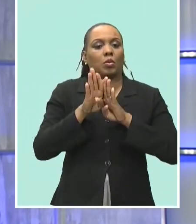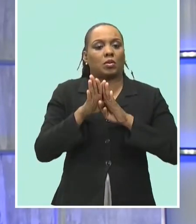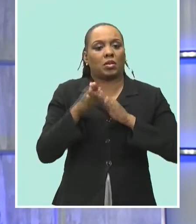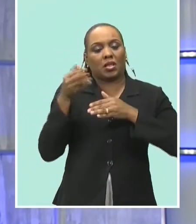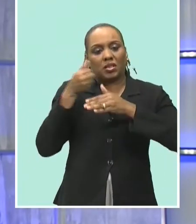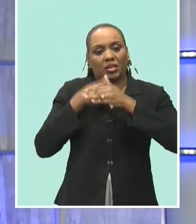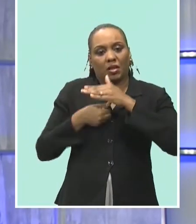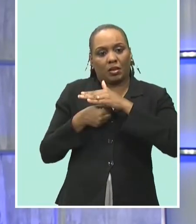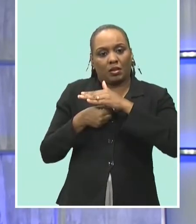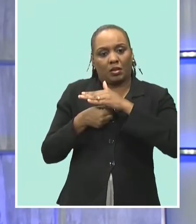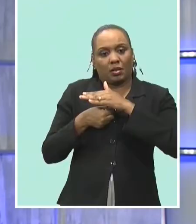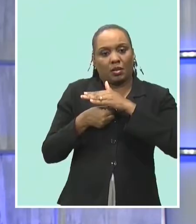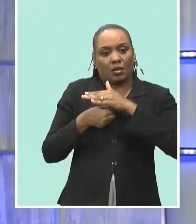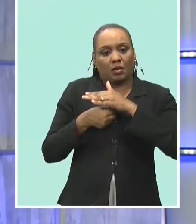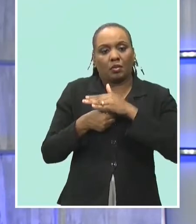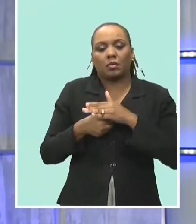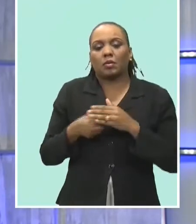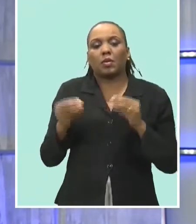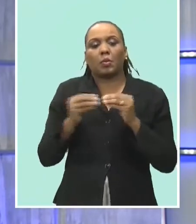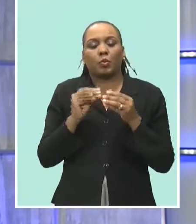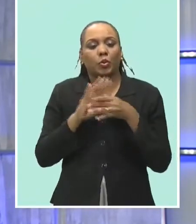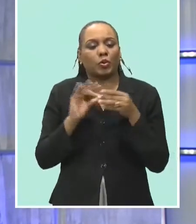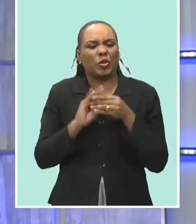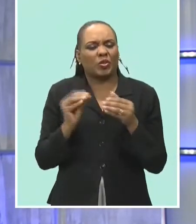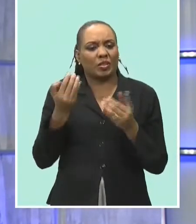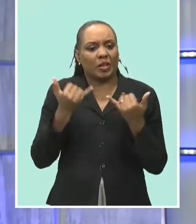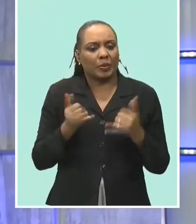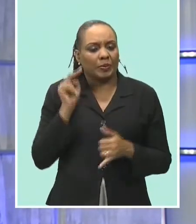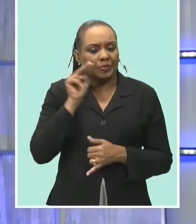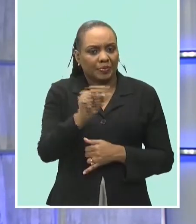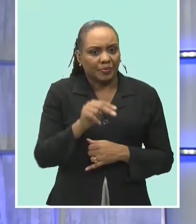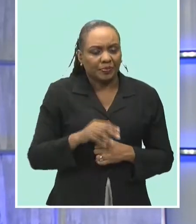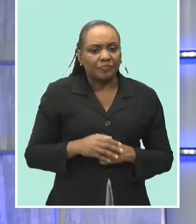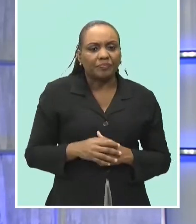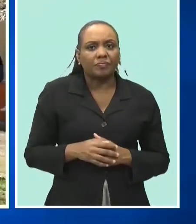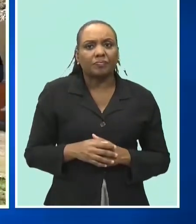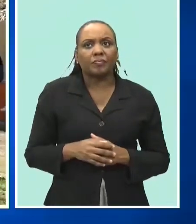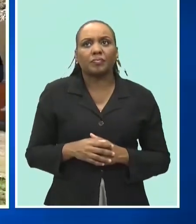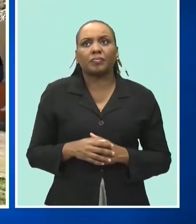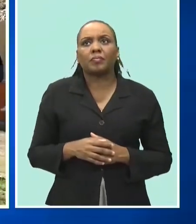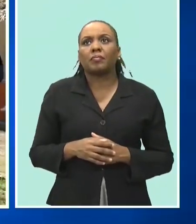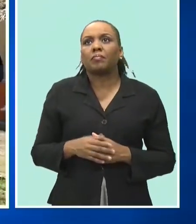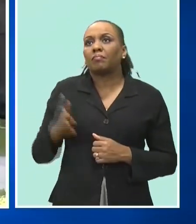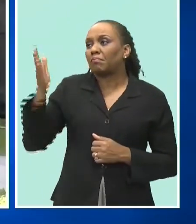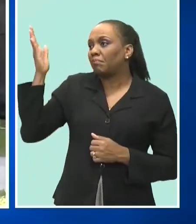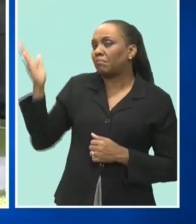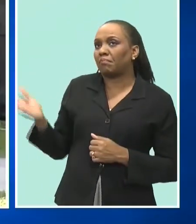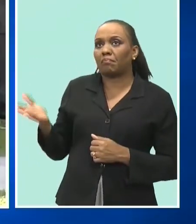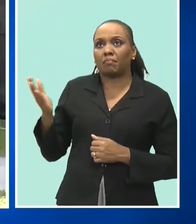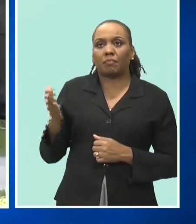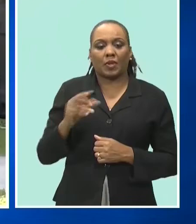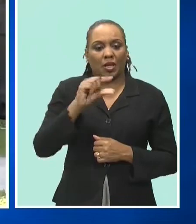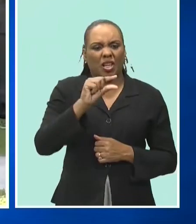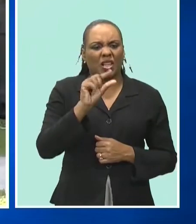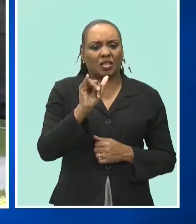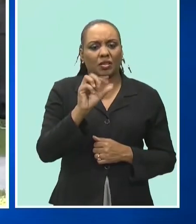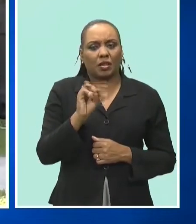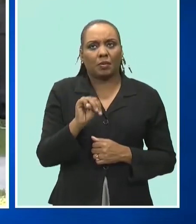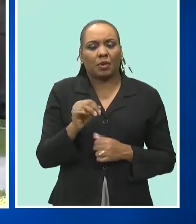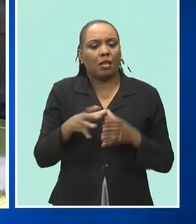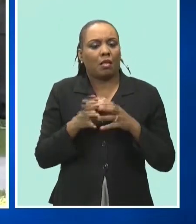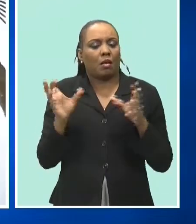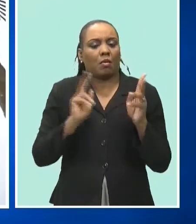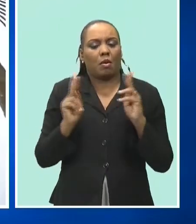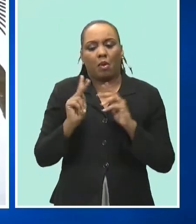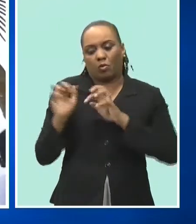the majority of the remaining evacuees we have a report from our news the kendall jail isaac's gym which has housed hundreds of hurricane